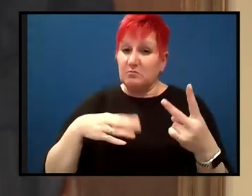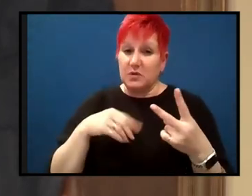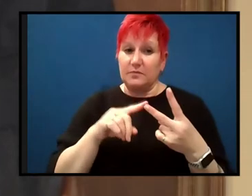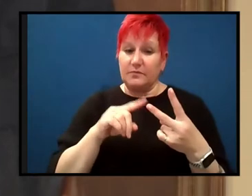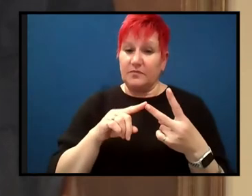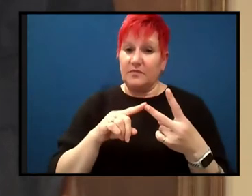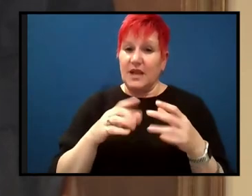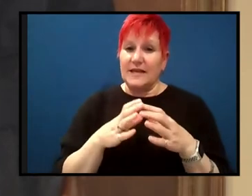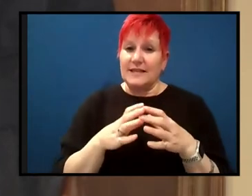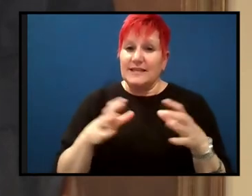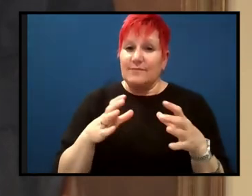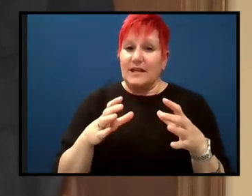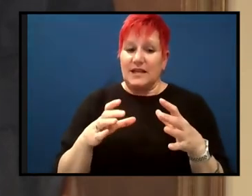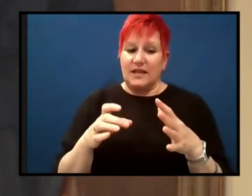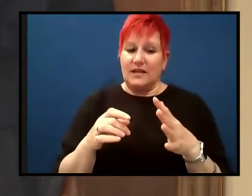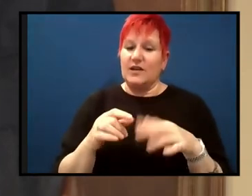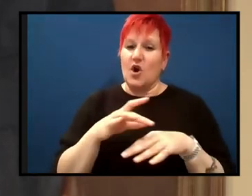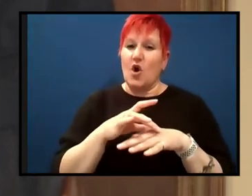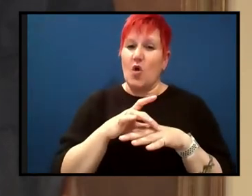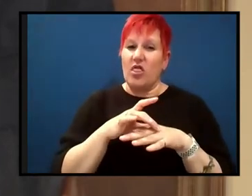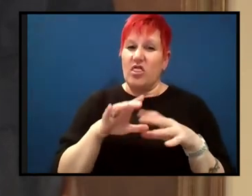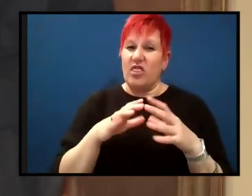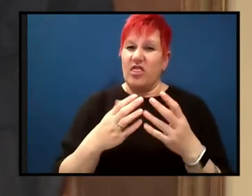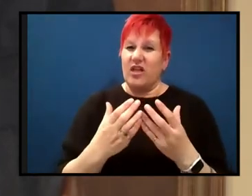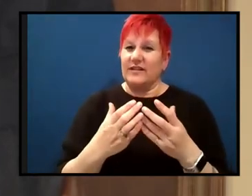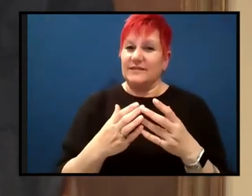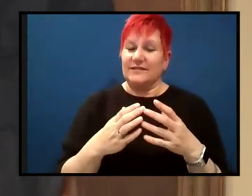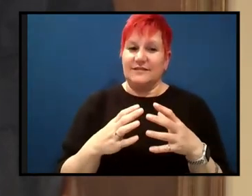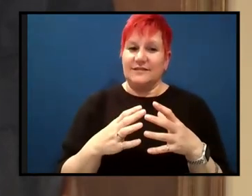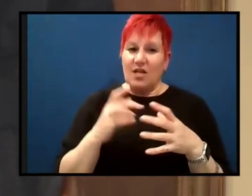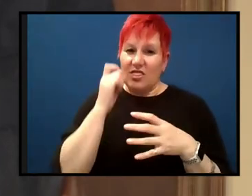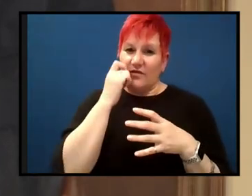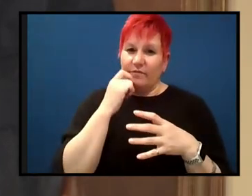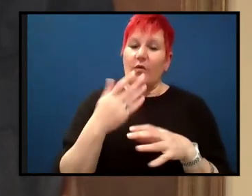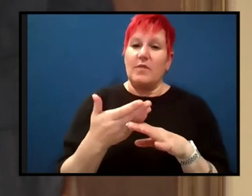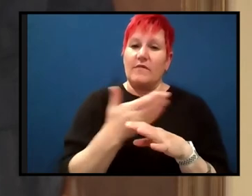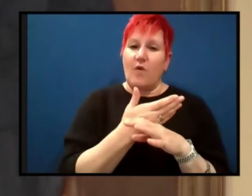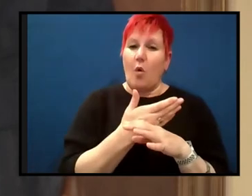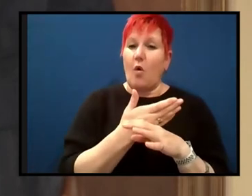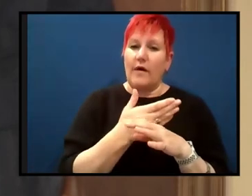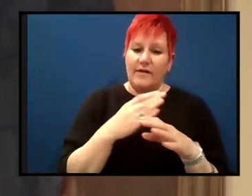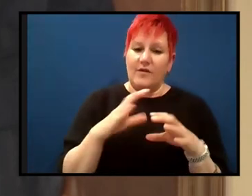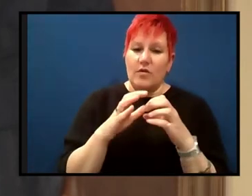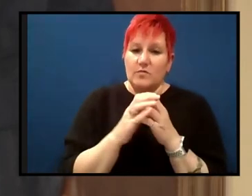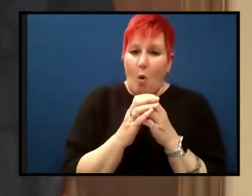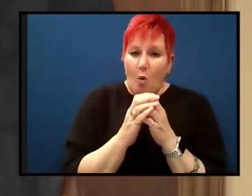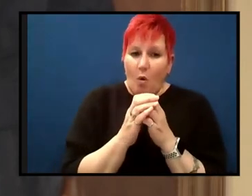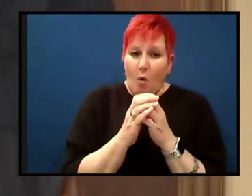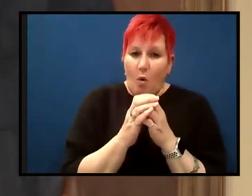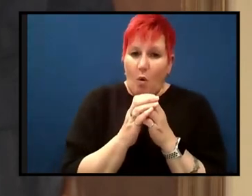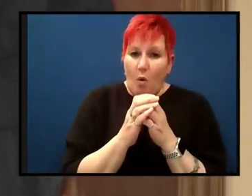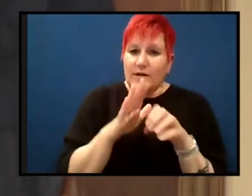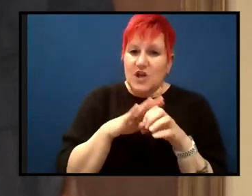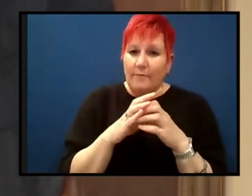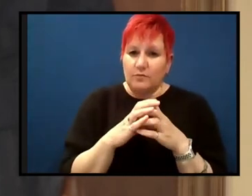theory, which is the earth has started off as a small, of, of, you know, planet and over geological time, it's got bigger and bigger and